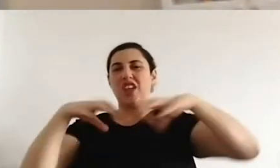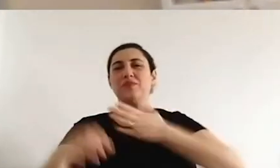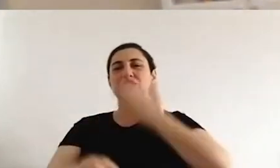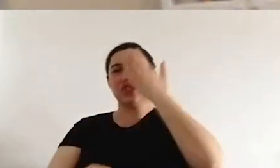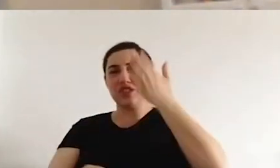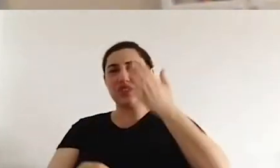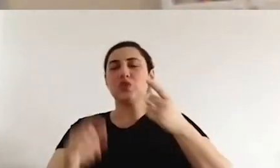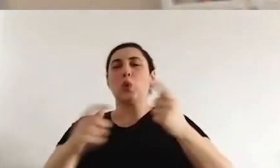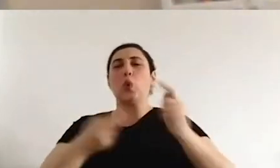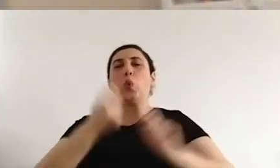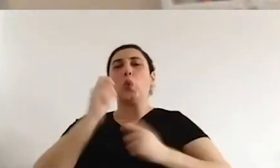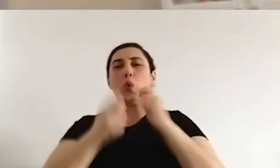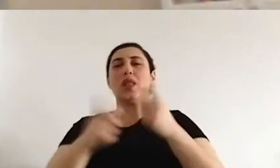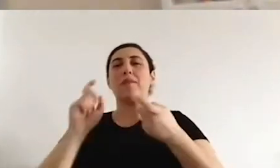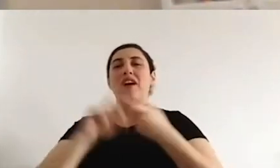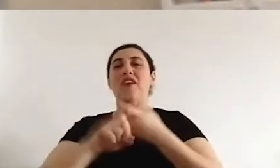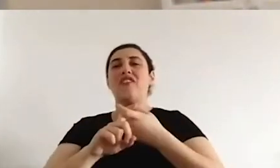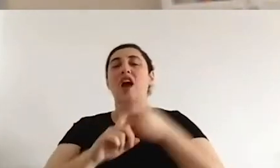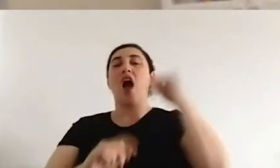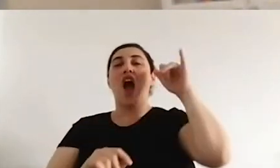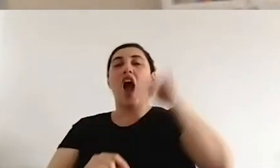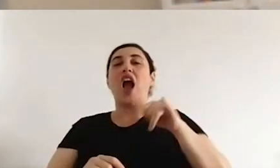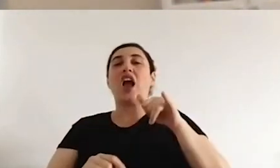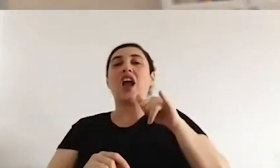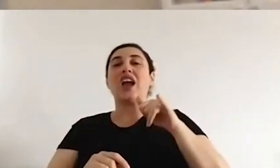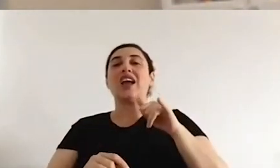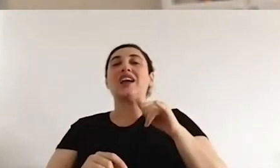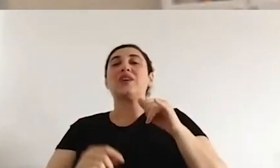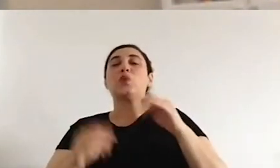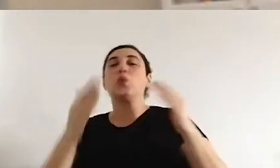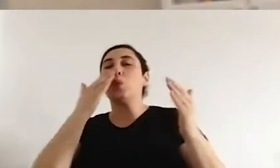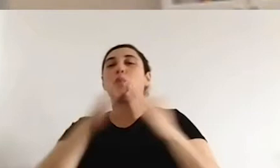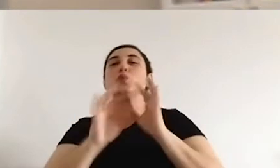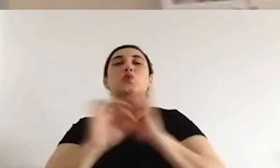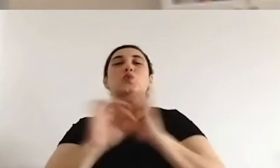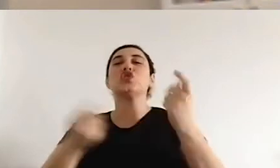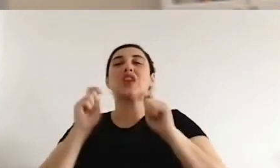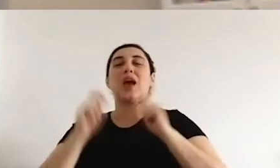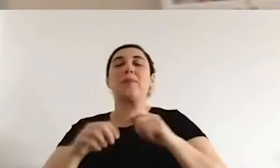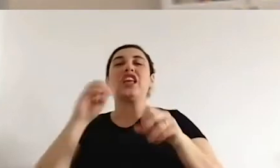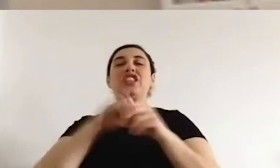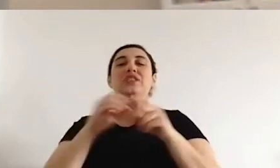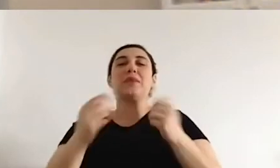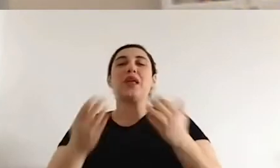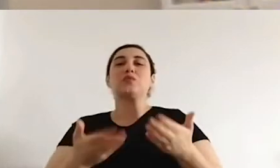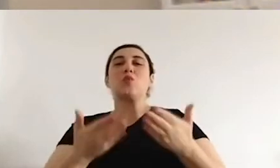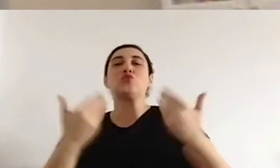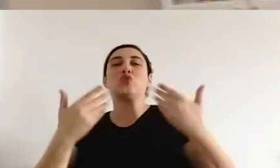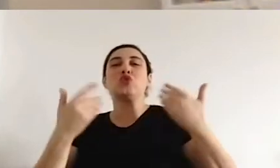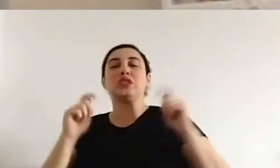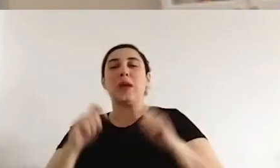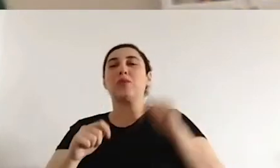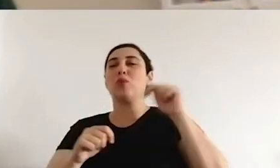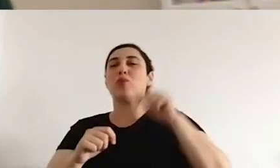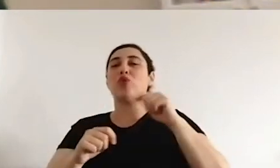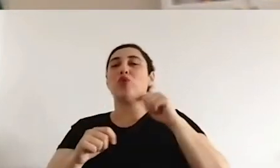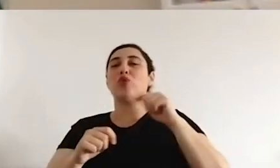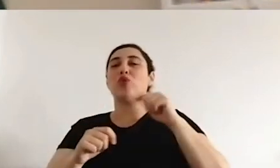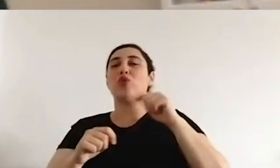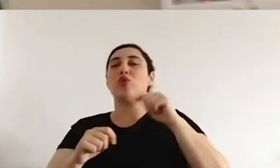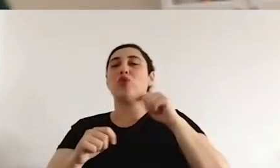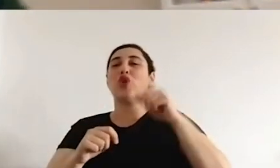Nowadays, we are also faced with some discriminatory practices, racist practices.